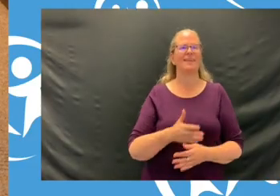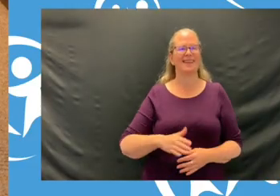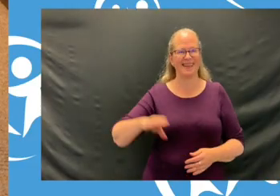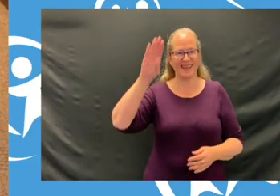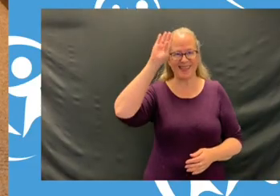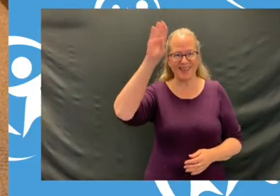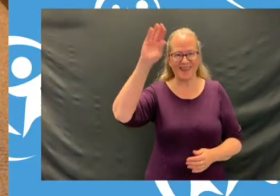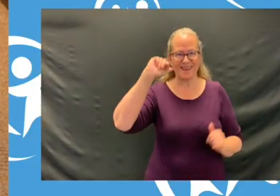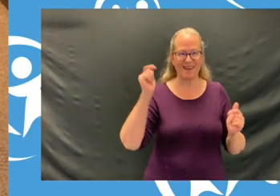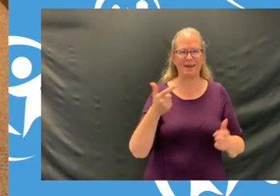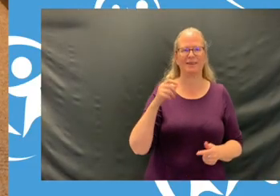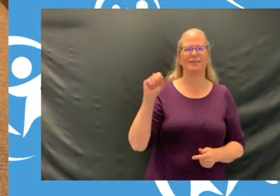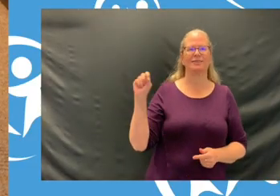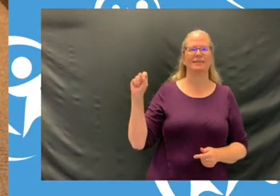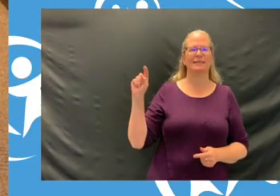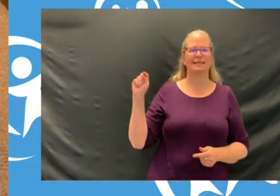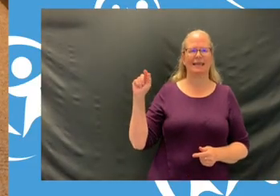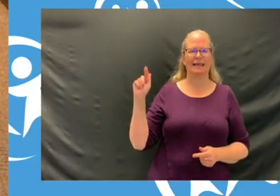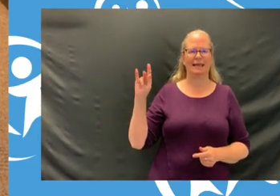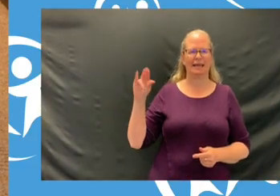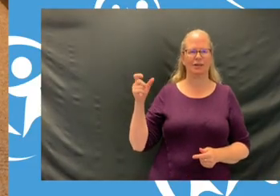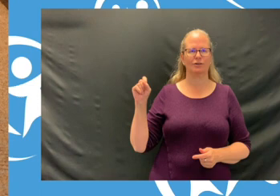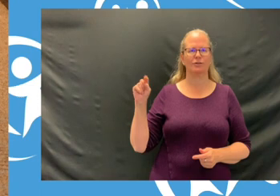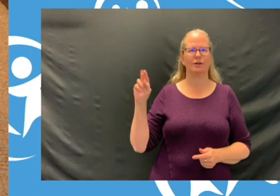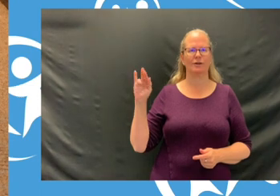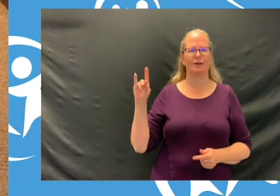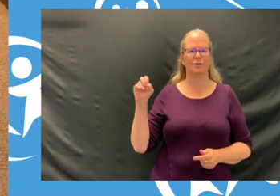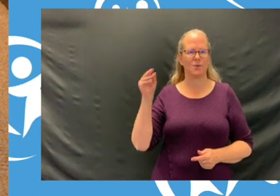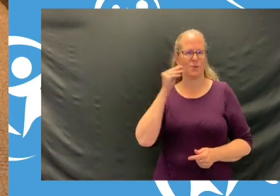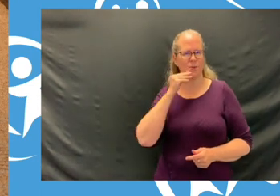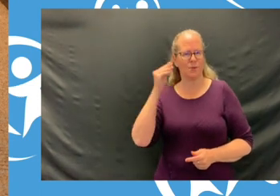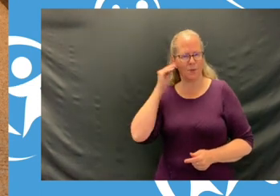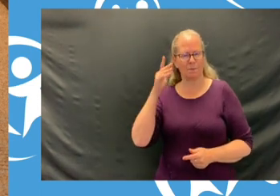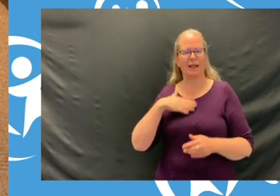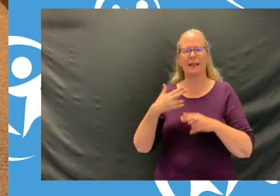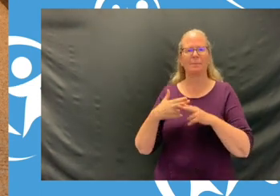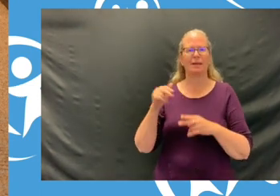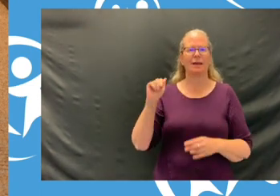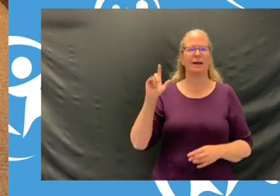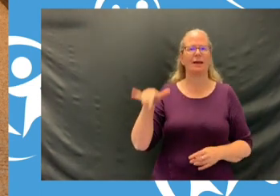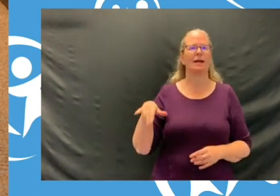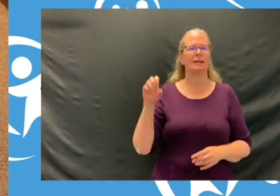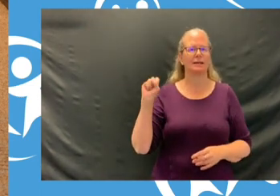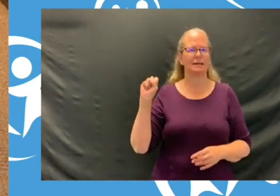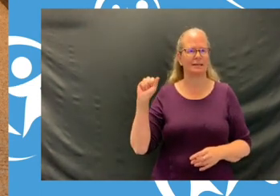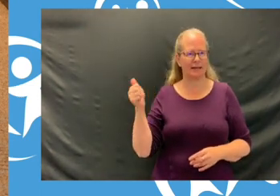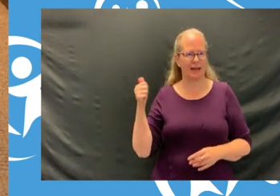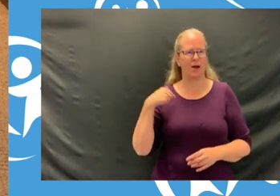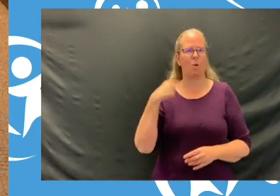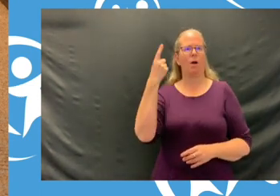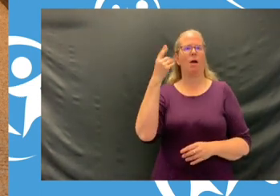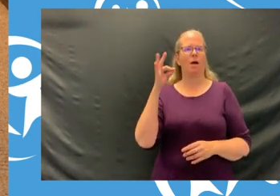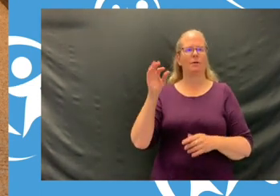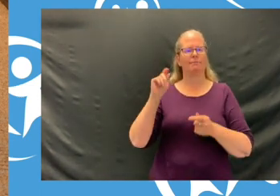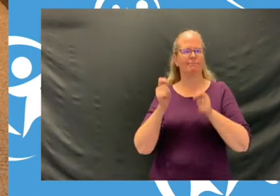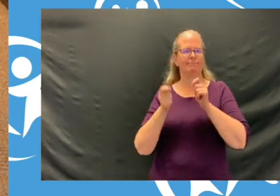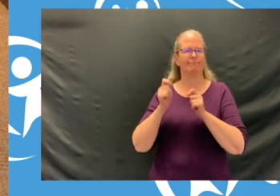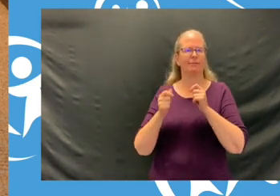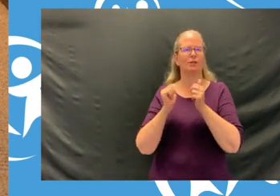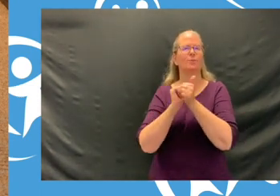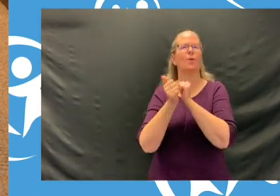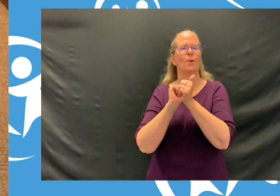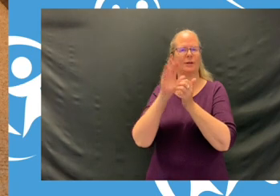hi everyone welcome to taking strides at home my name is Alyssa and I'm one of the adaptive sport executives at taking strides Calgary